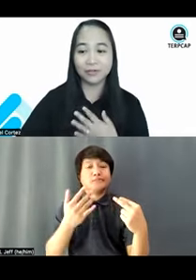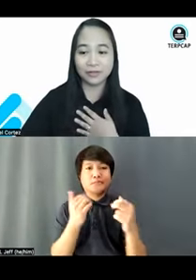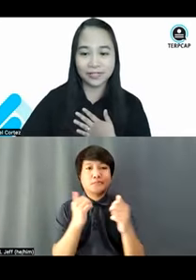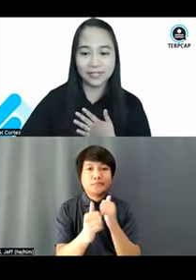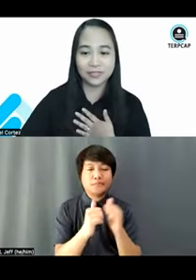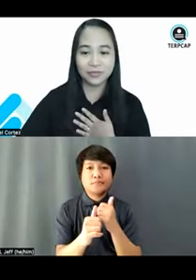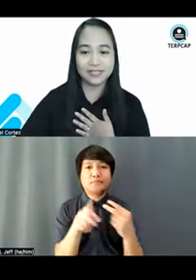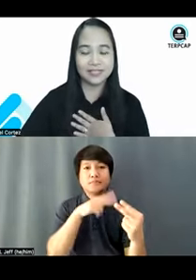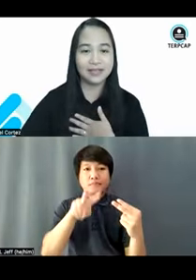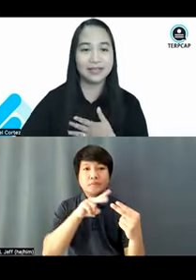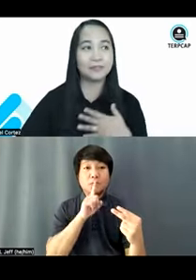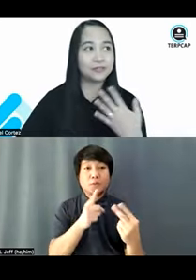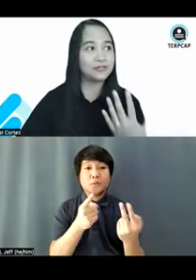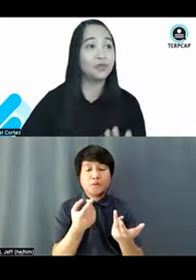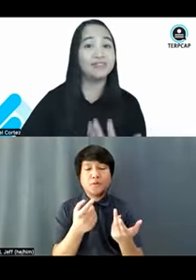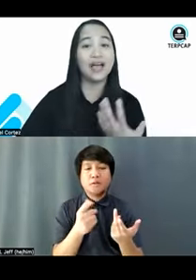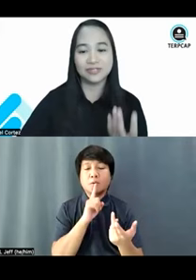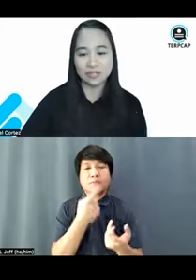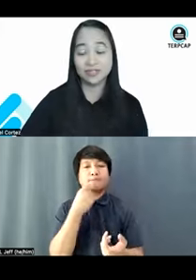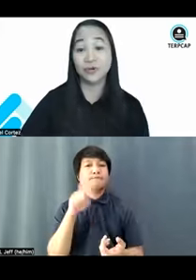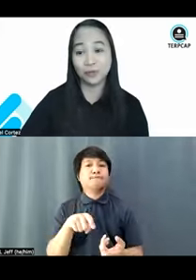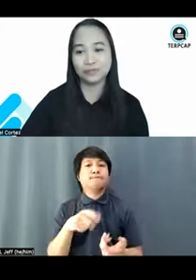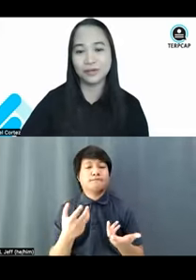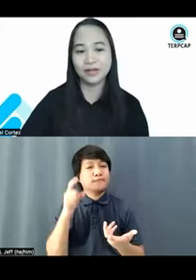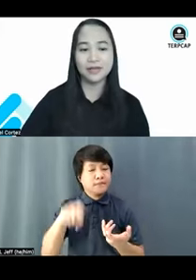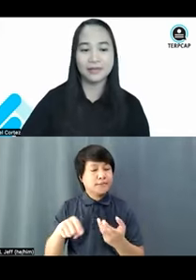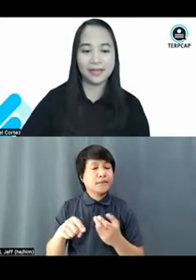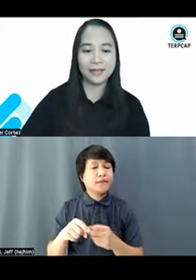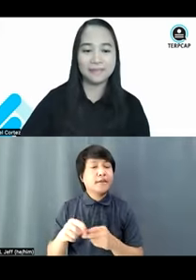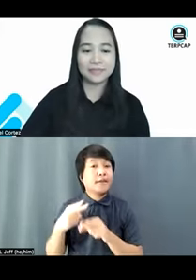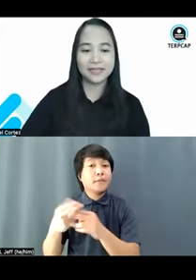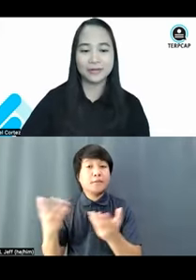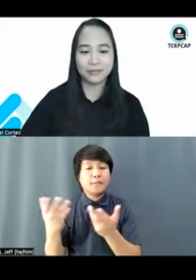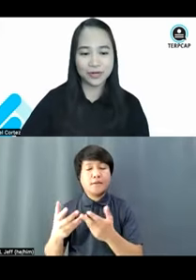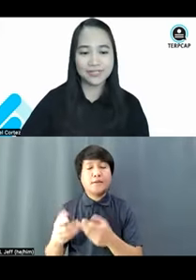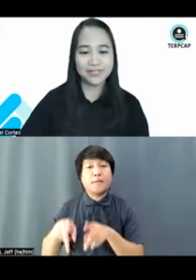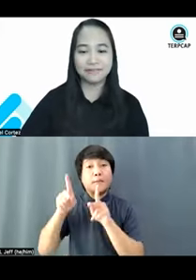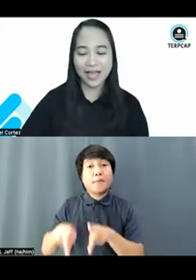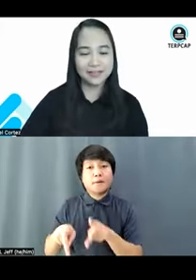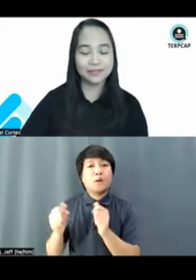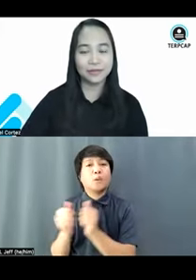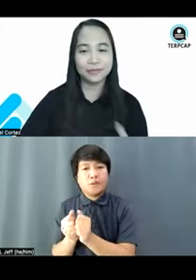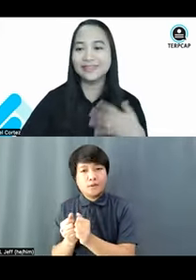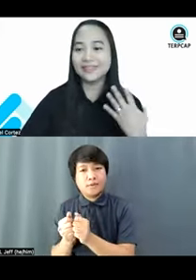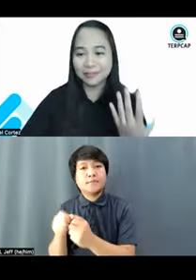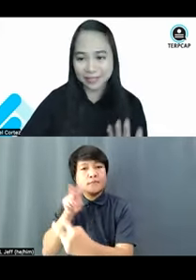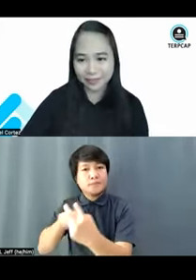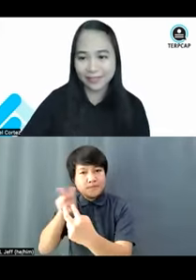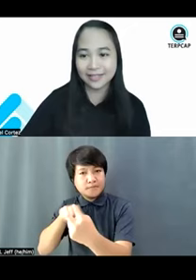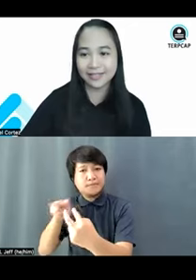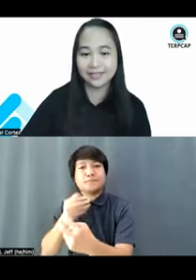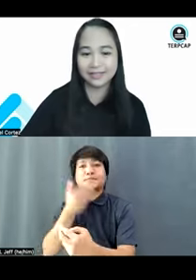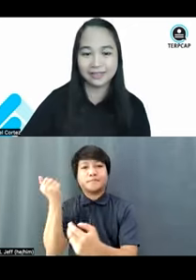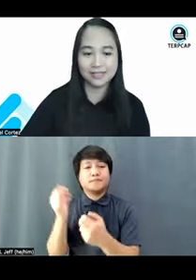derogatory. So, we can say a person with down syndrome, okay? And of course, invalid or mentally